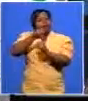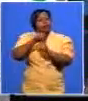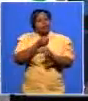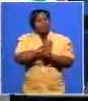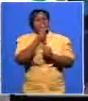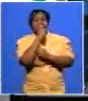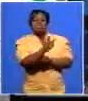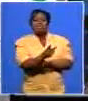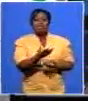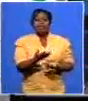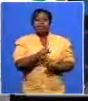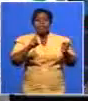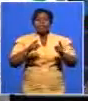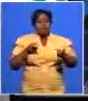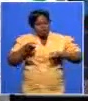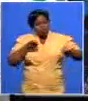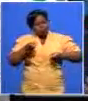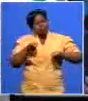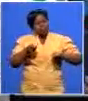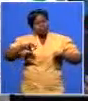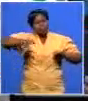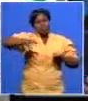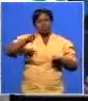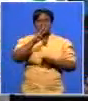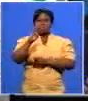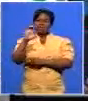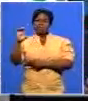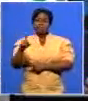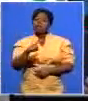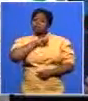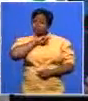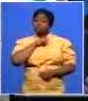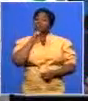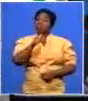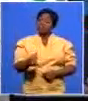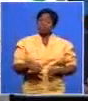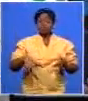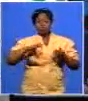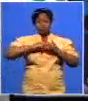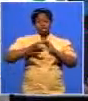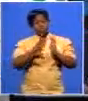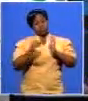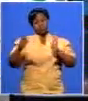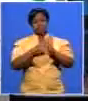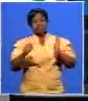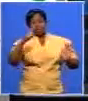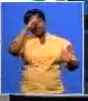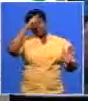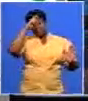the the process and that is the point that we're making that pleasureism of trying to appropriate mandela's